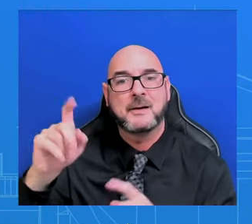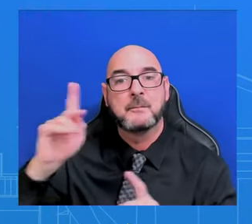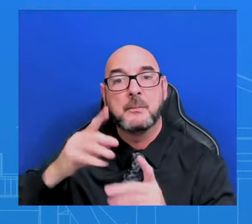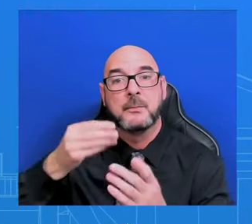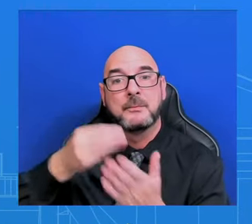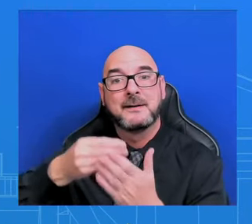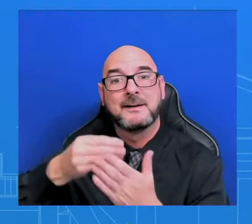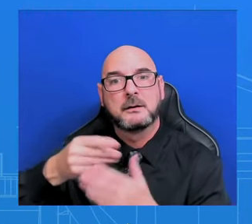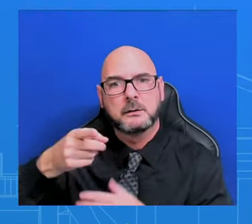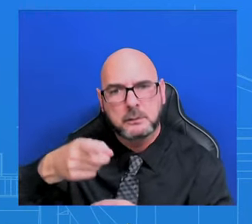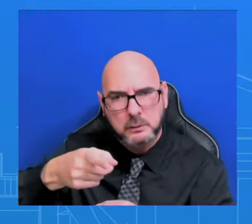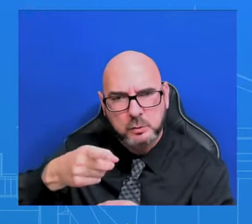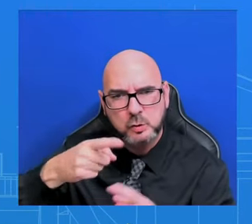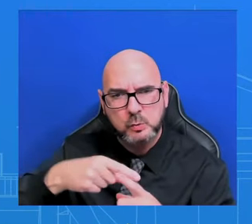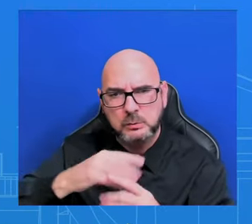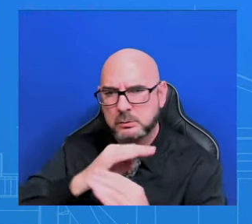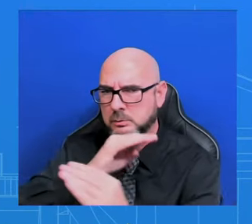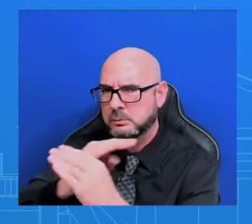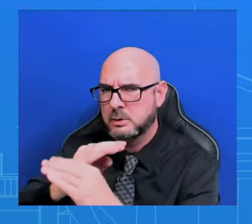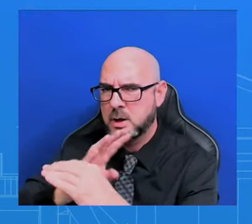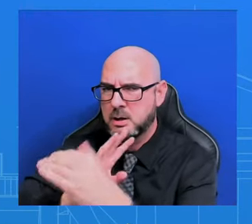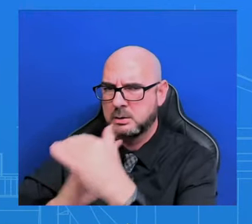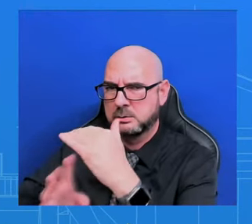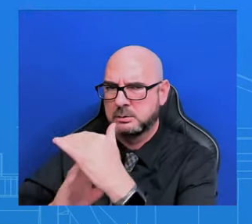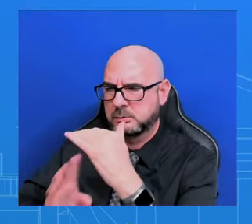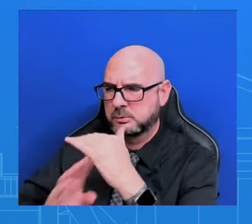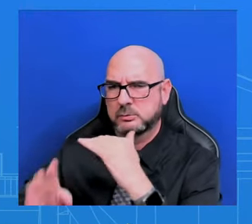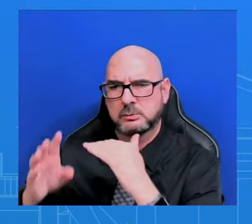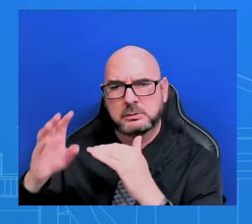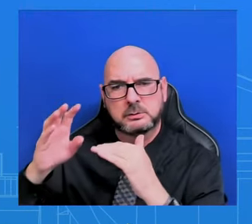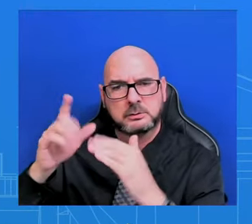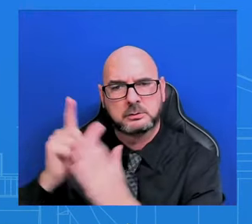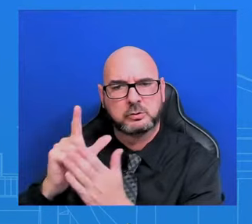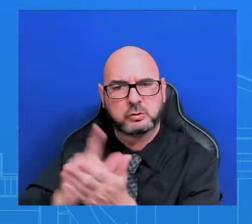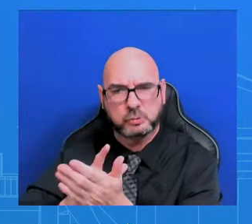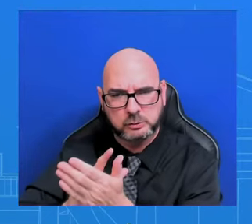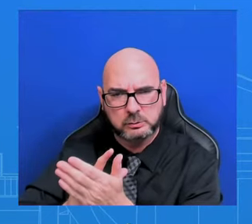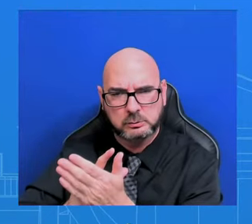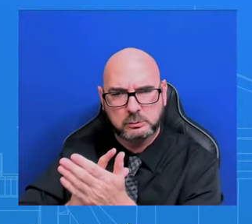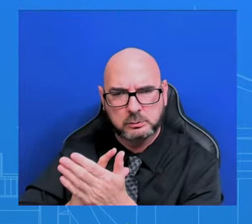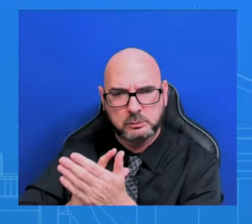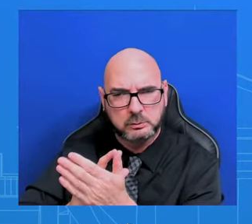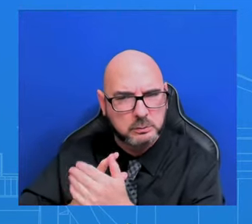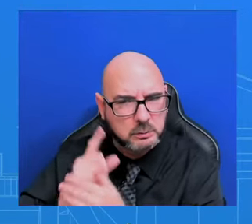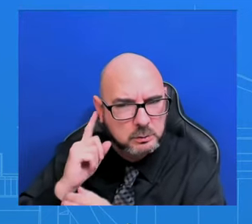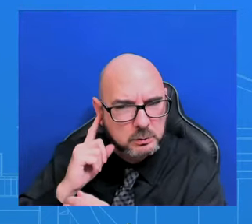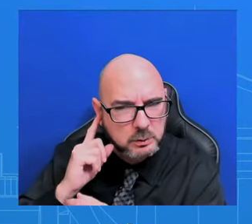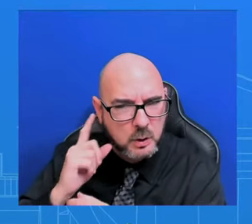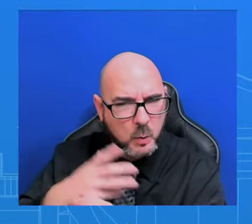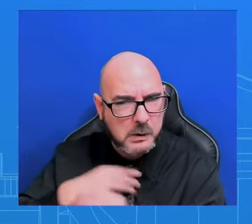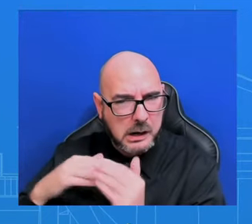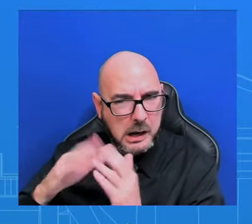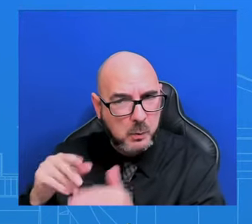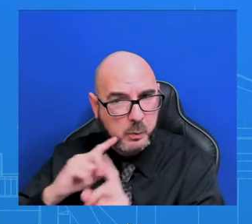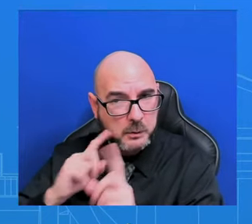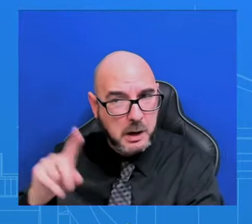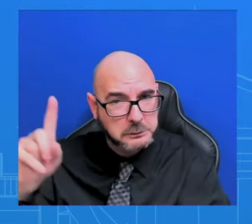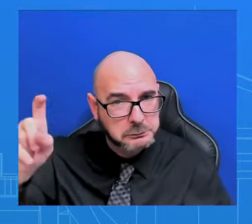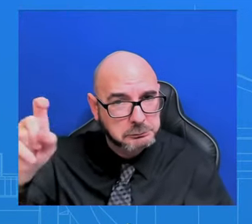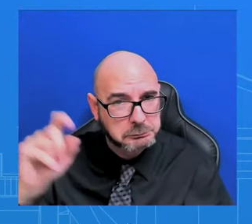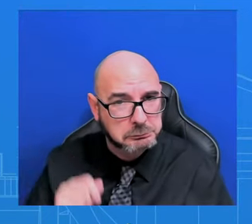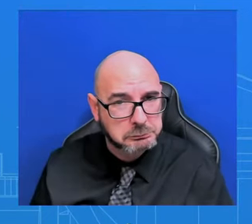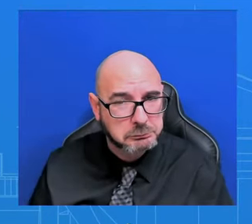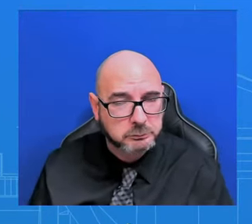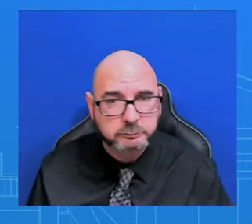solution is to incentivize the lawlessness and the chaos. Can the White House respond to that? I will say to the House Speaker, if you truly care about the